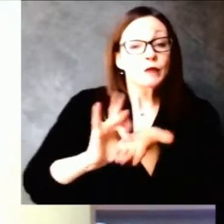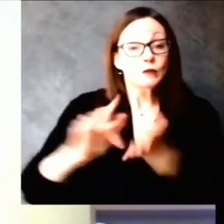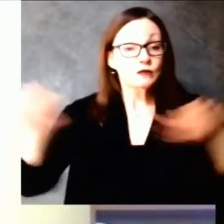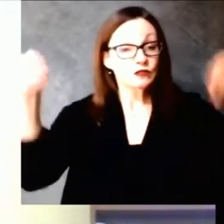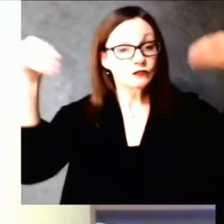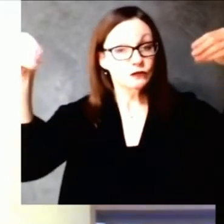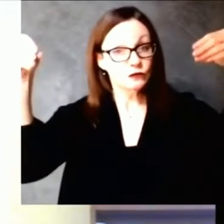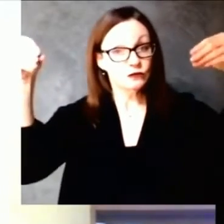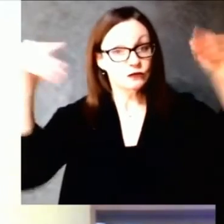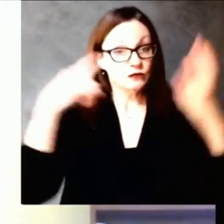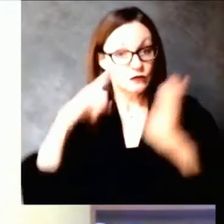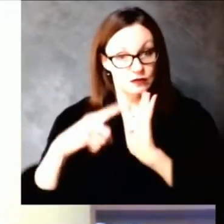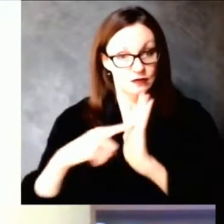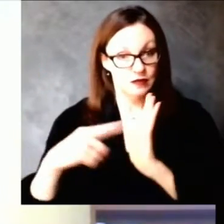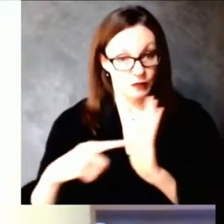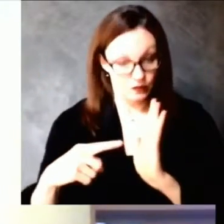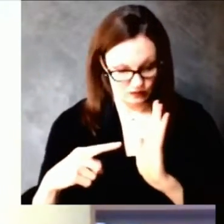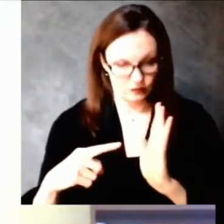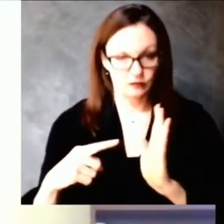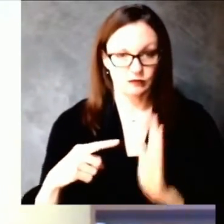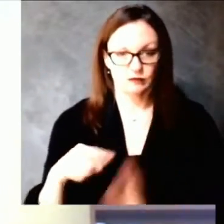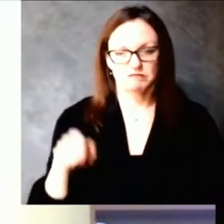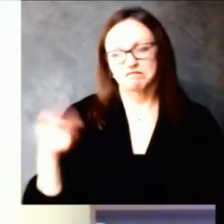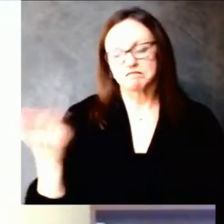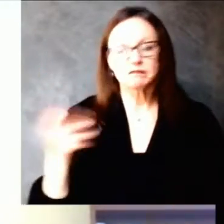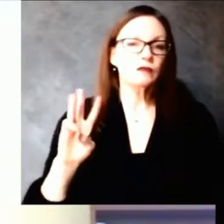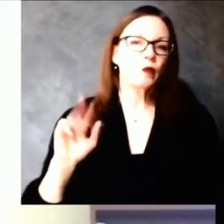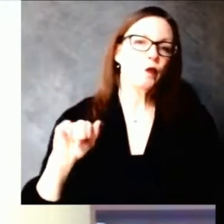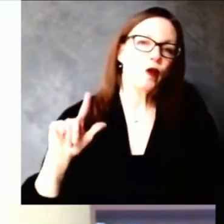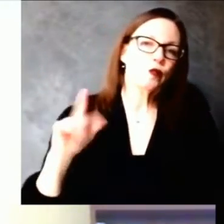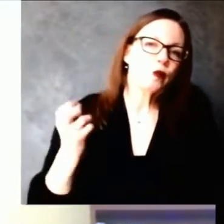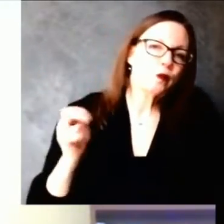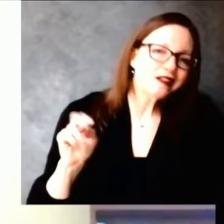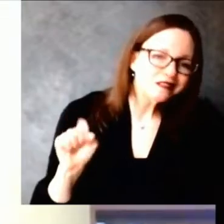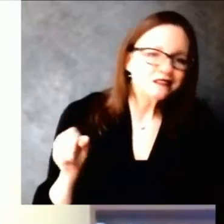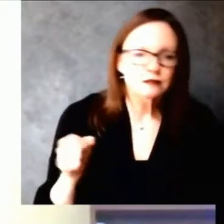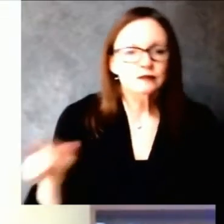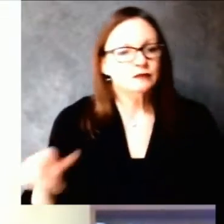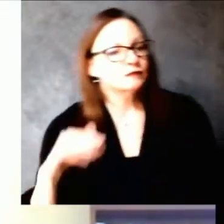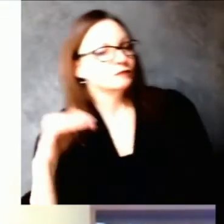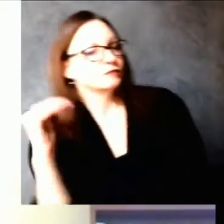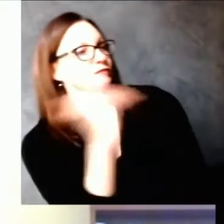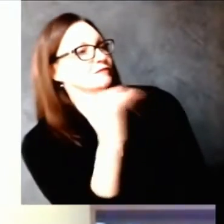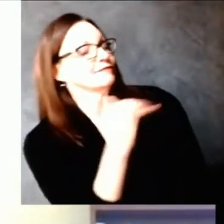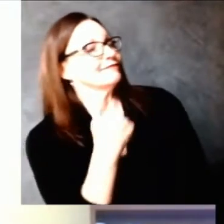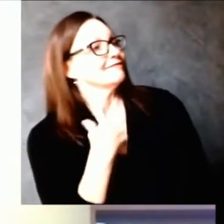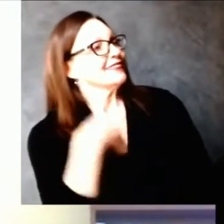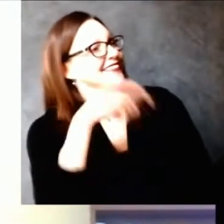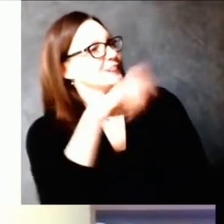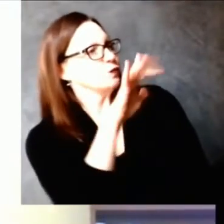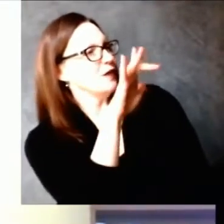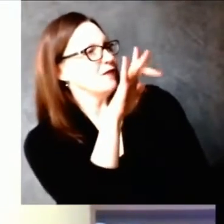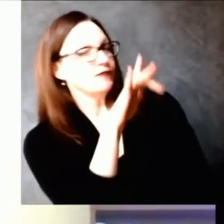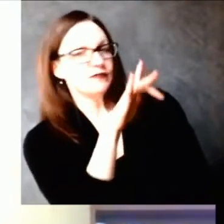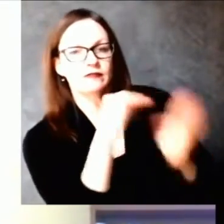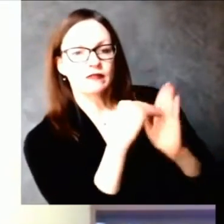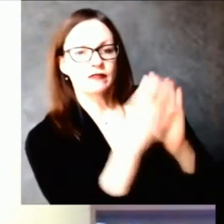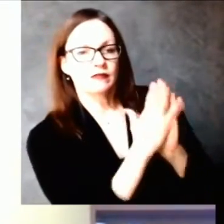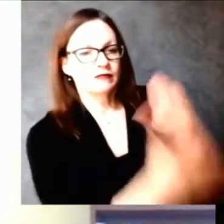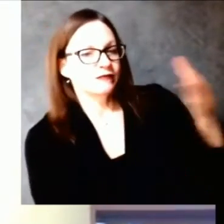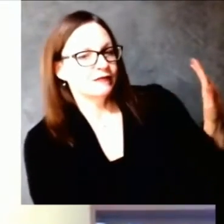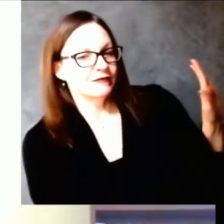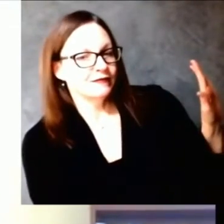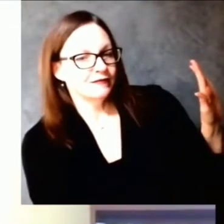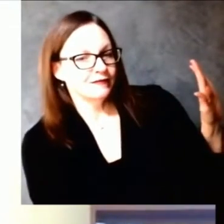of at least 50 vaccines. I know some have asked for that and still not receive them just because again